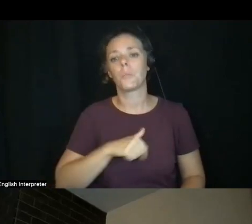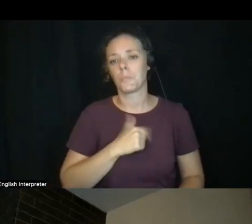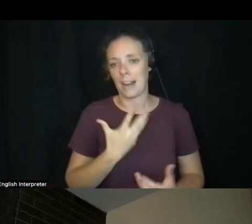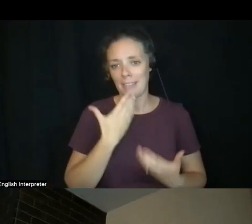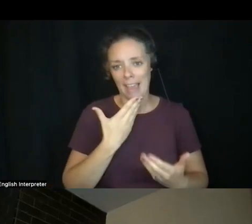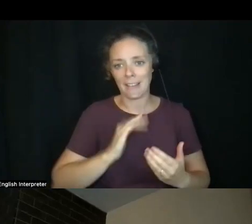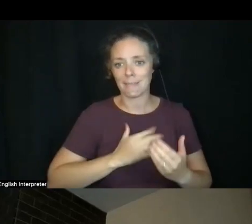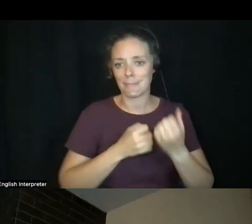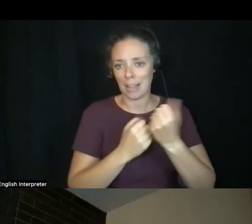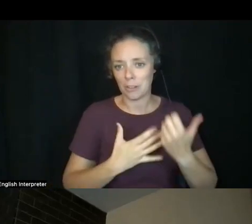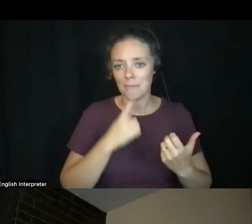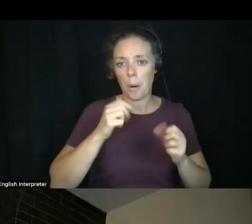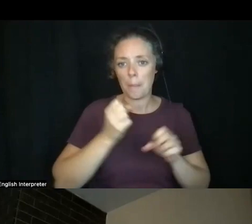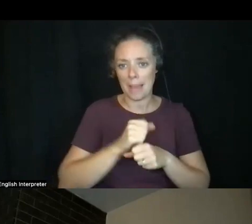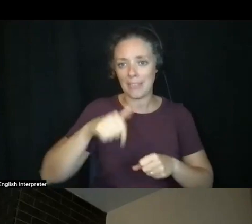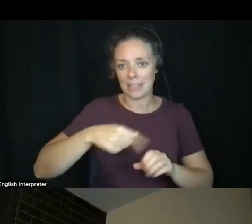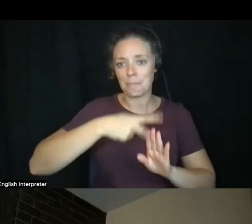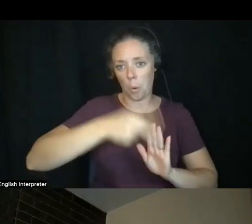possible.